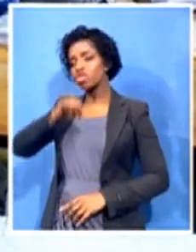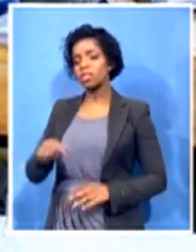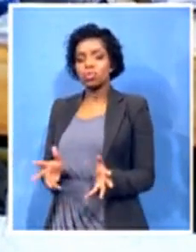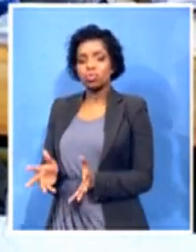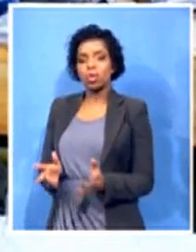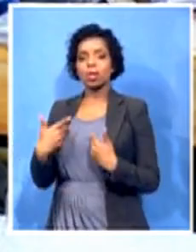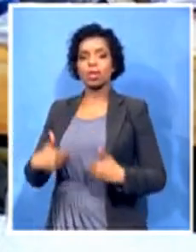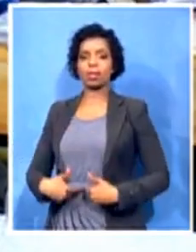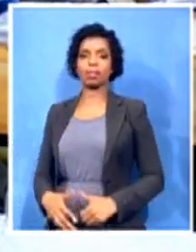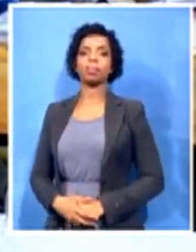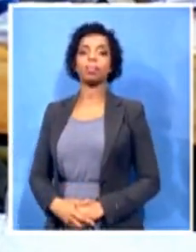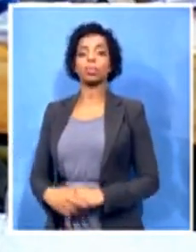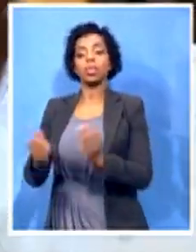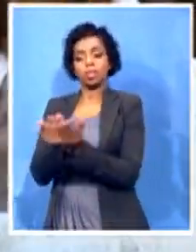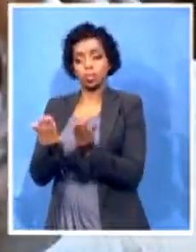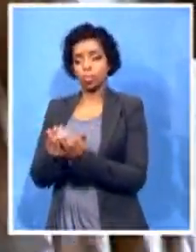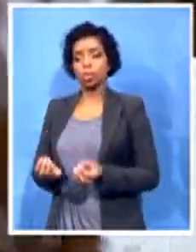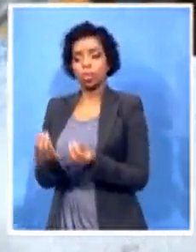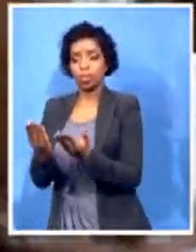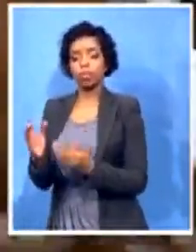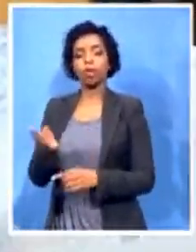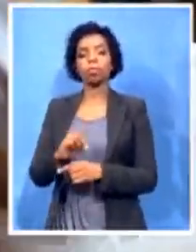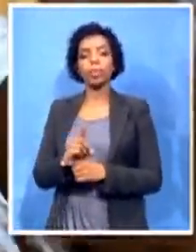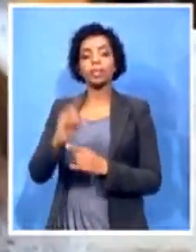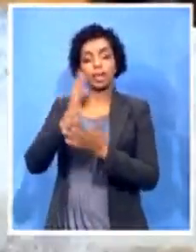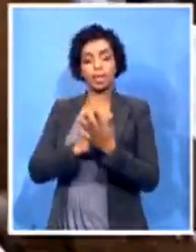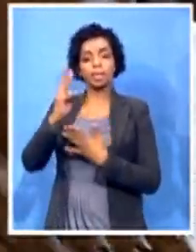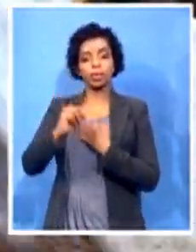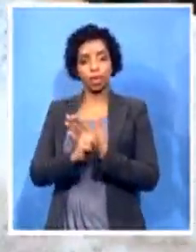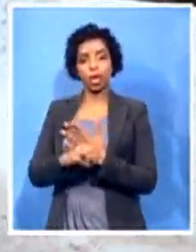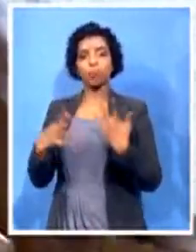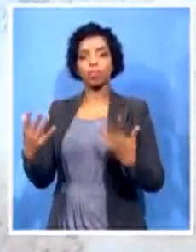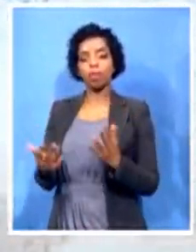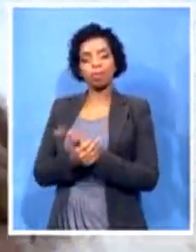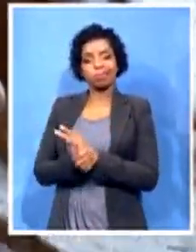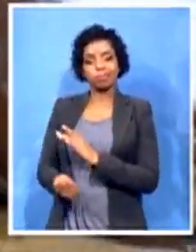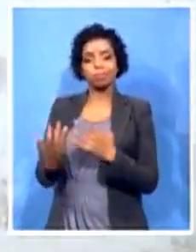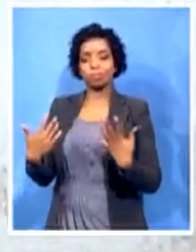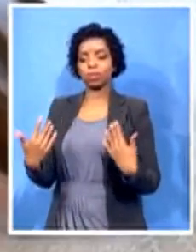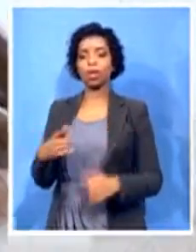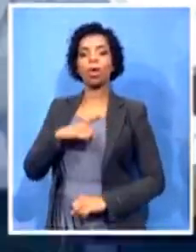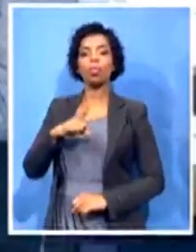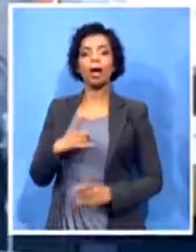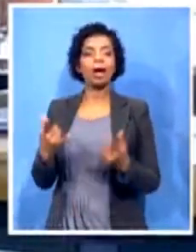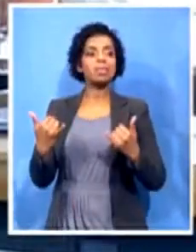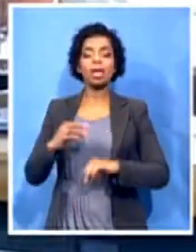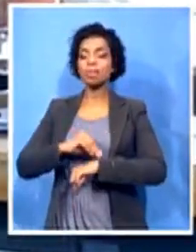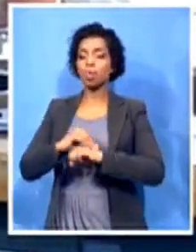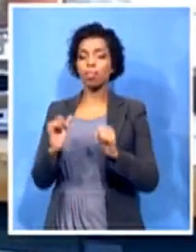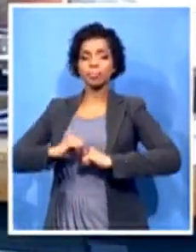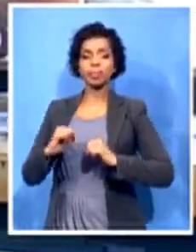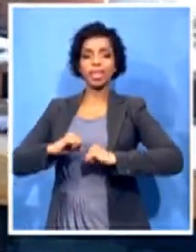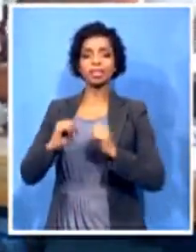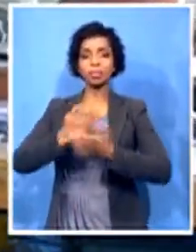technical curriculum. With more space and proper infrastructure, more pupils can be enrolled. Definitely